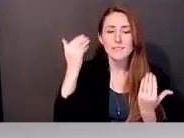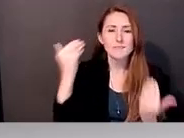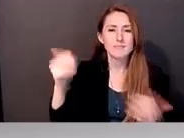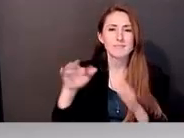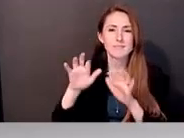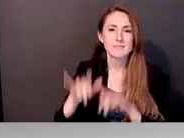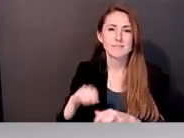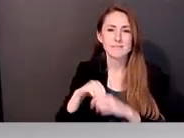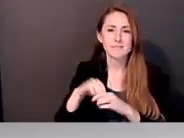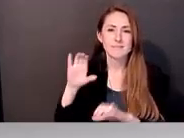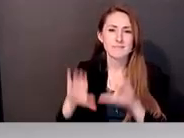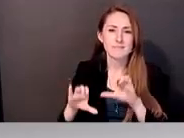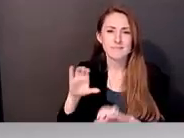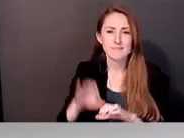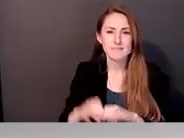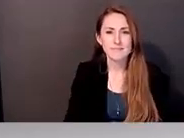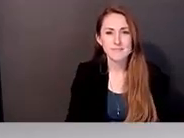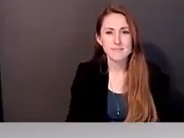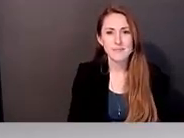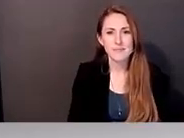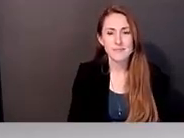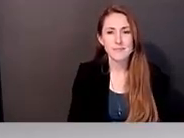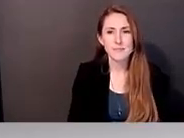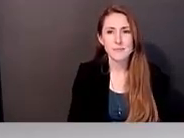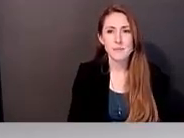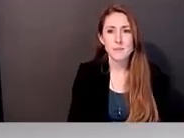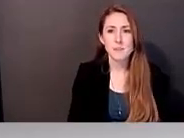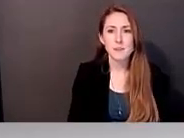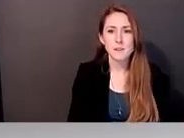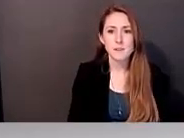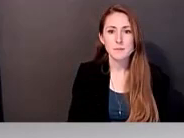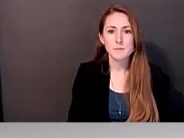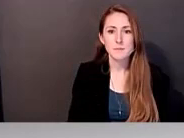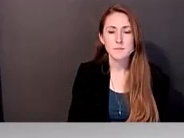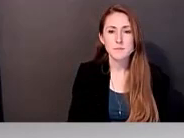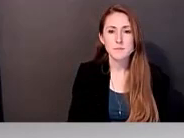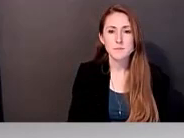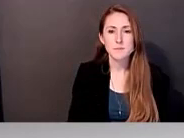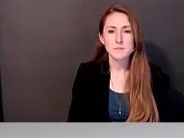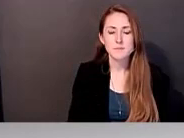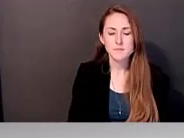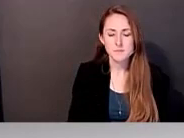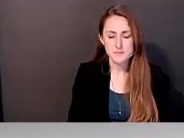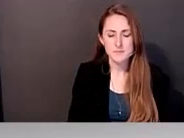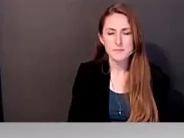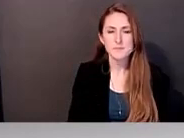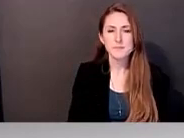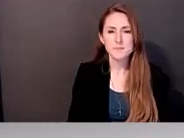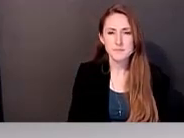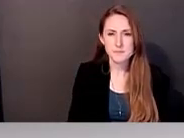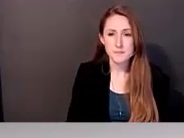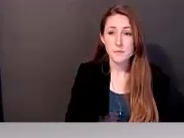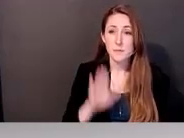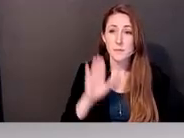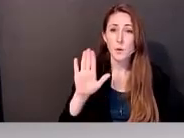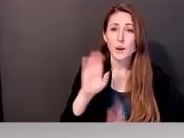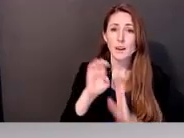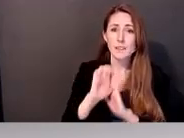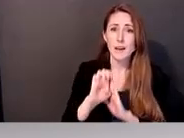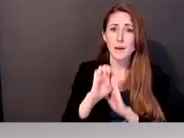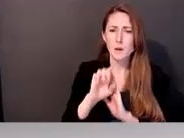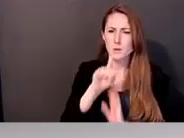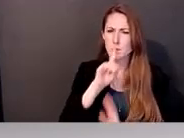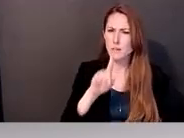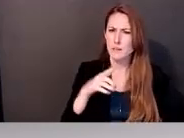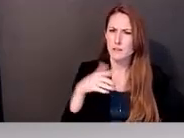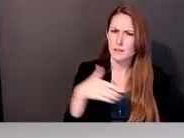discussion. Um, so your example is very, um, striking given that you work